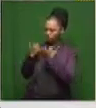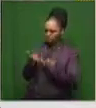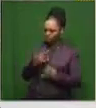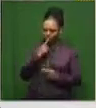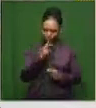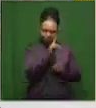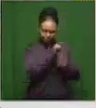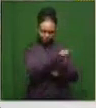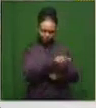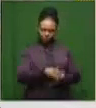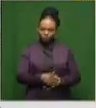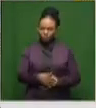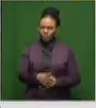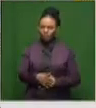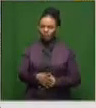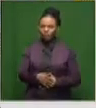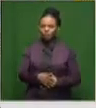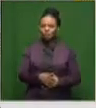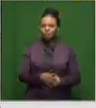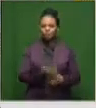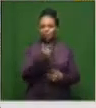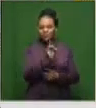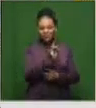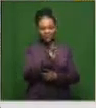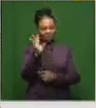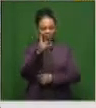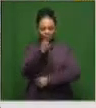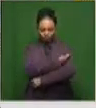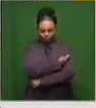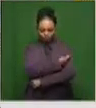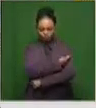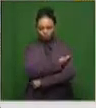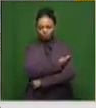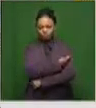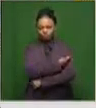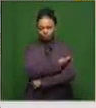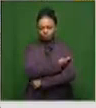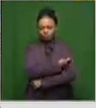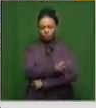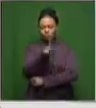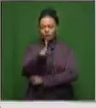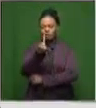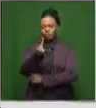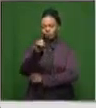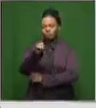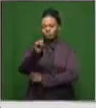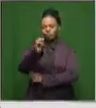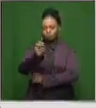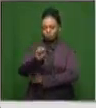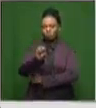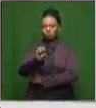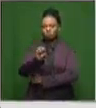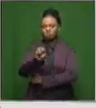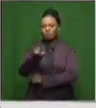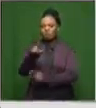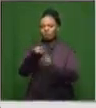Well, at this stage, it's a one dose. Obviously, I think as the trials continue and we get more data, we'll